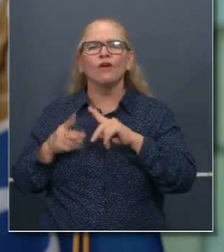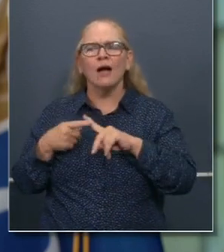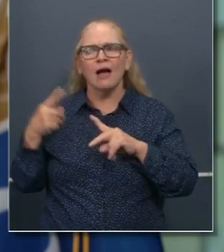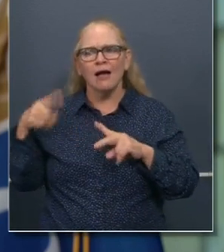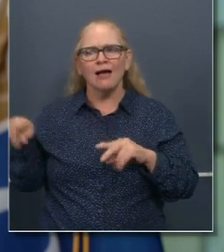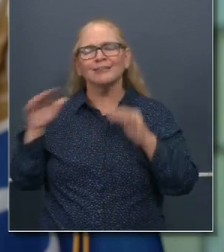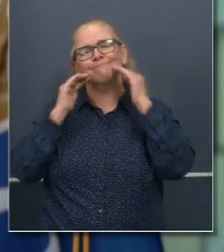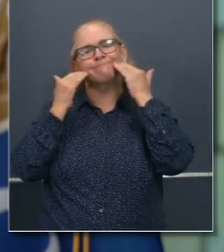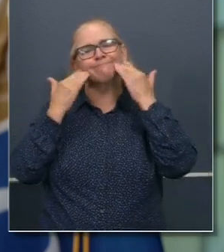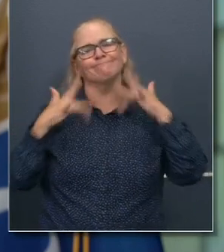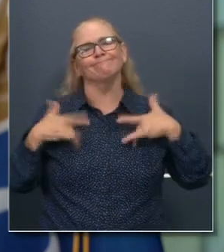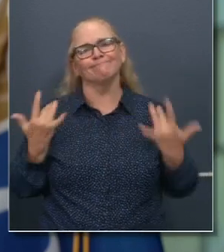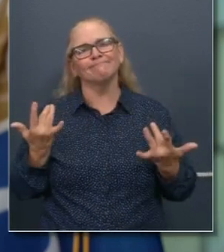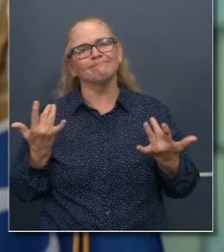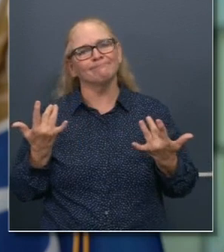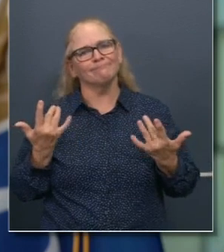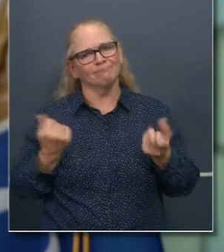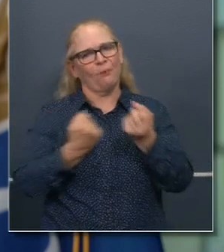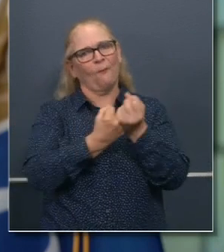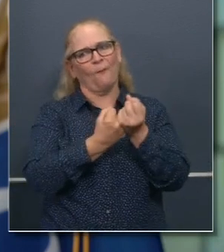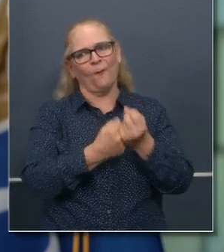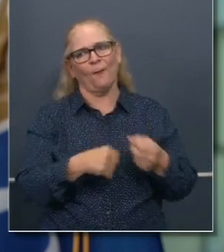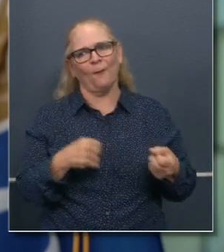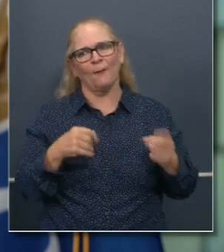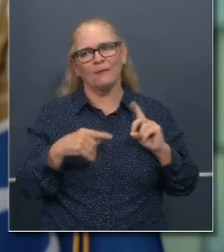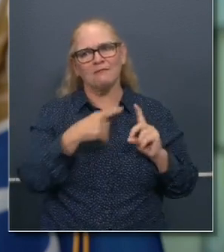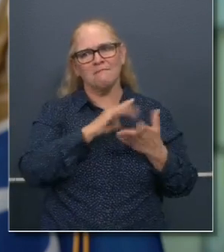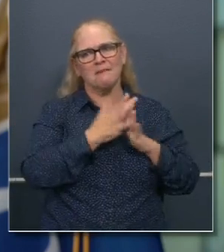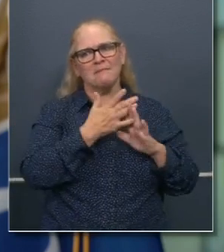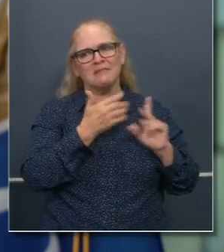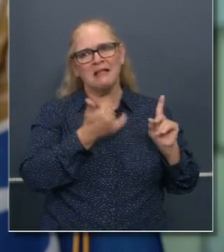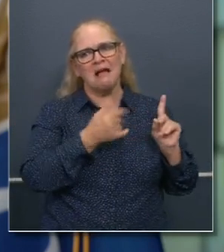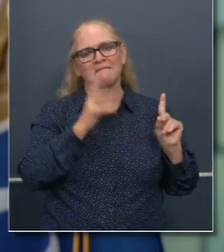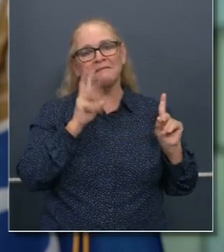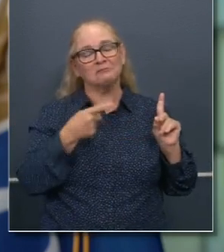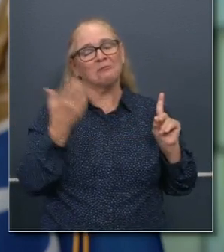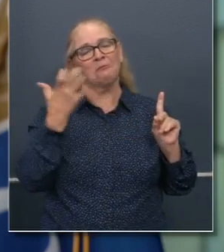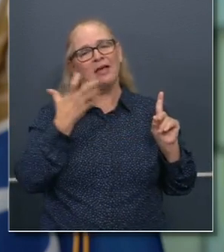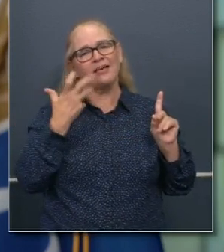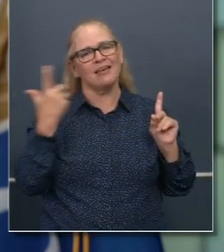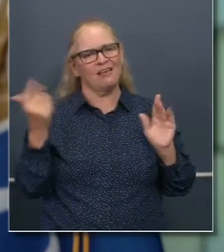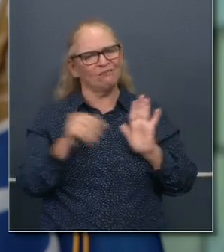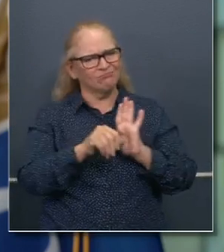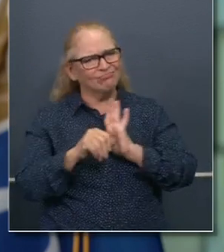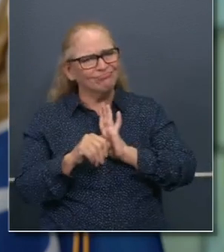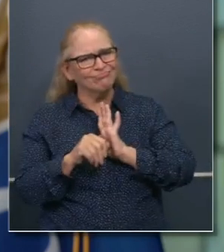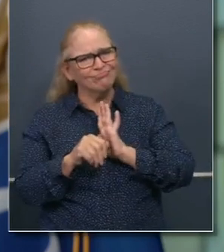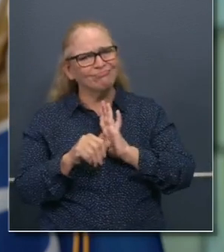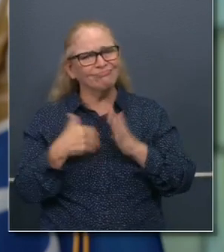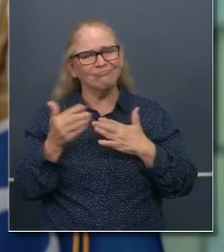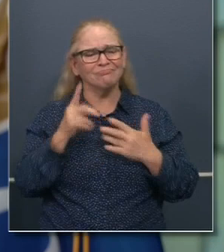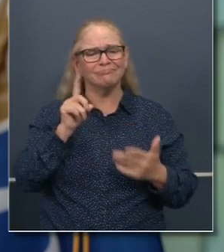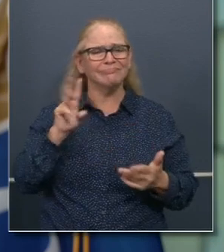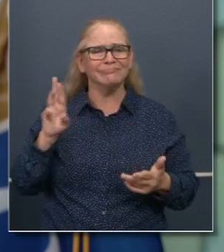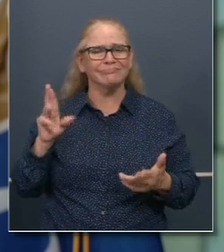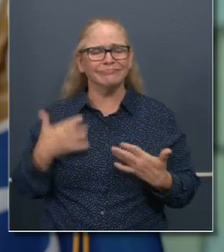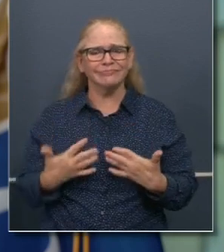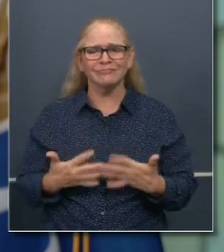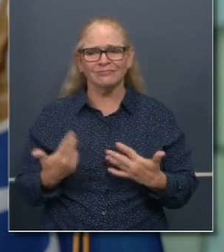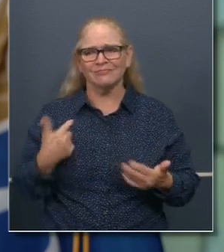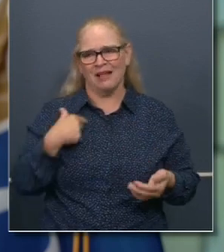about her candidacy now for the next vice president. So it is a proud moment,